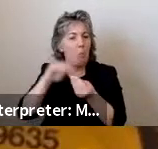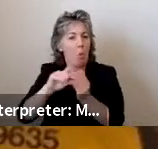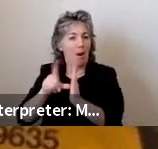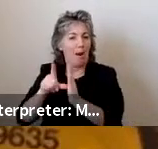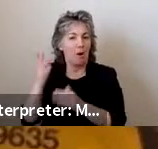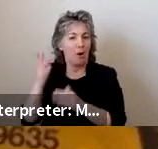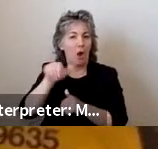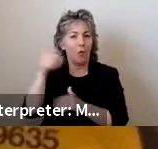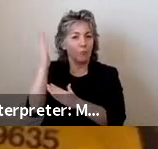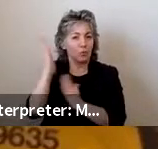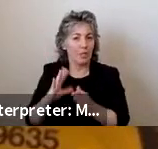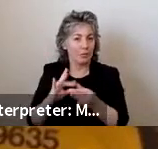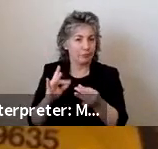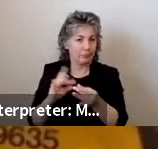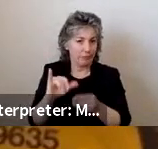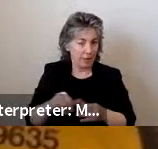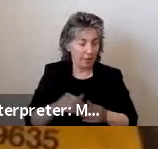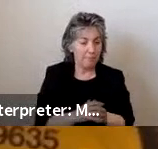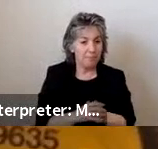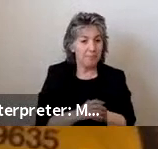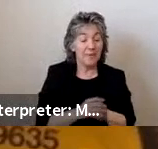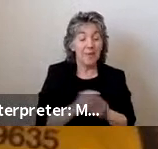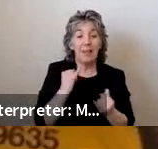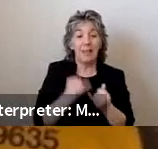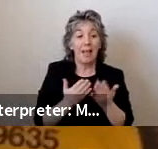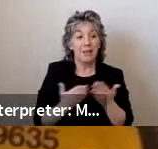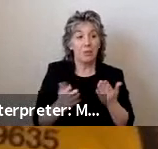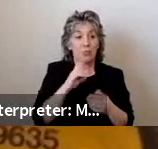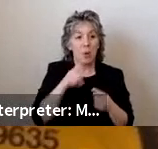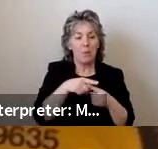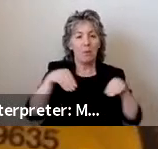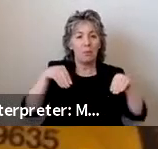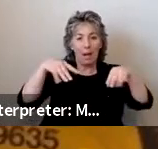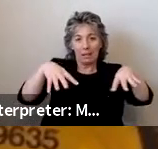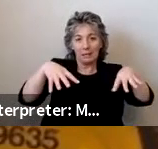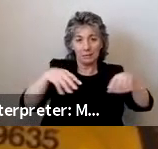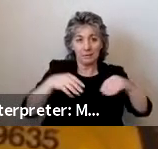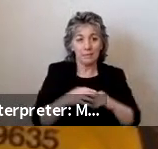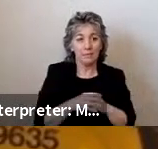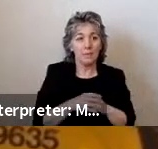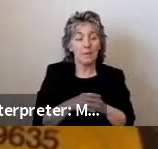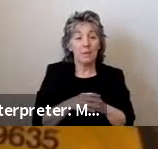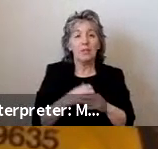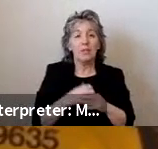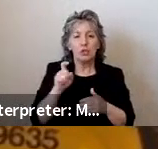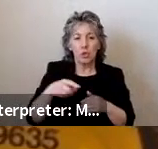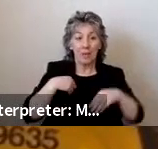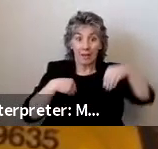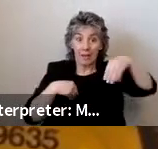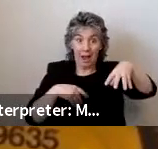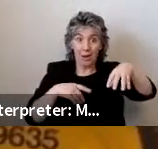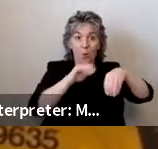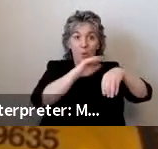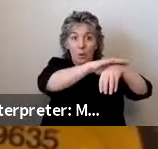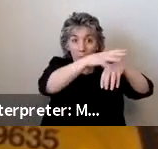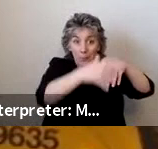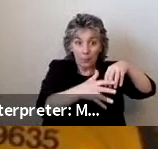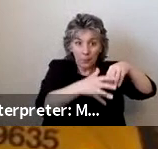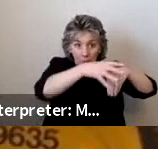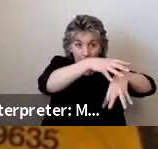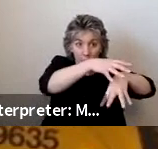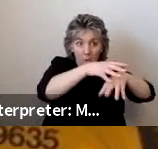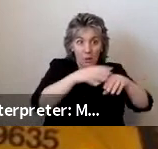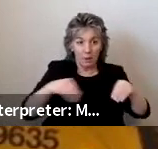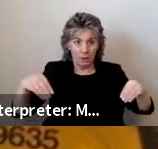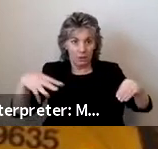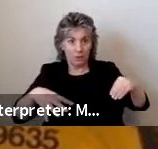The final requirement I will briefly cover today is on illumination. Shielded lights should be provided that can illuminate ramps and doorways with a